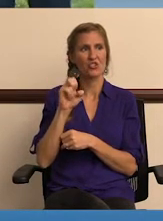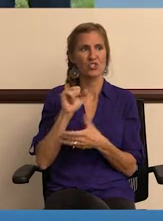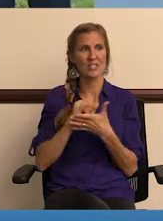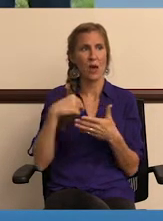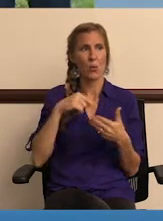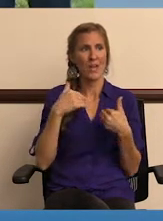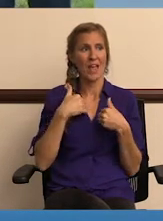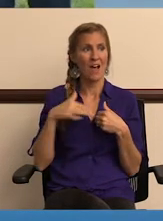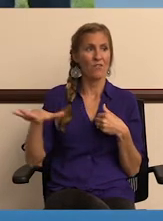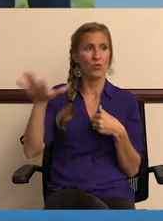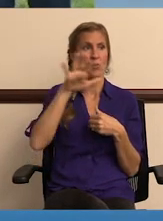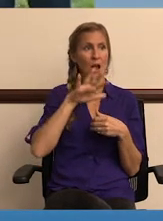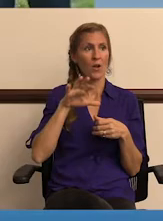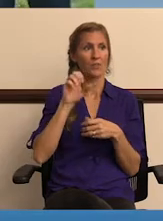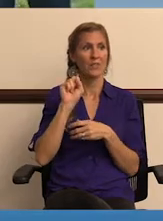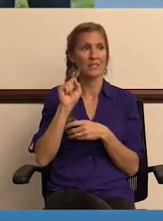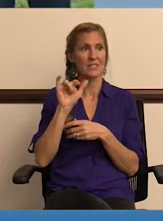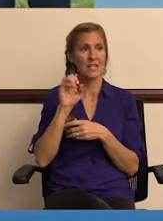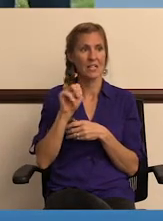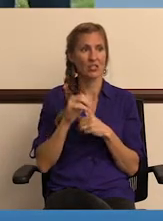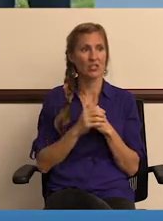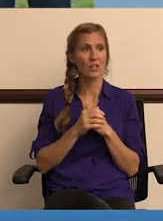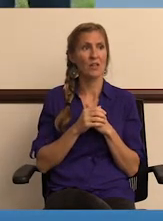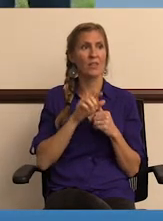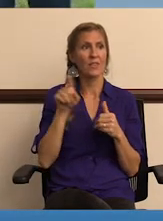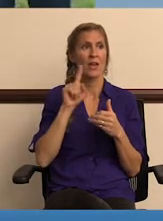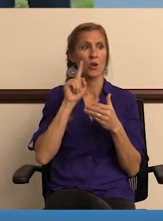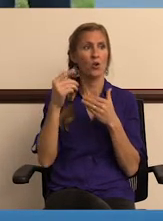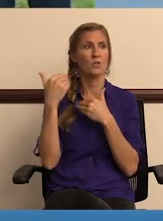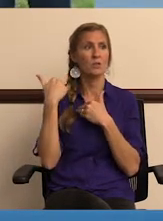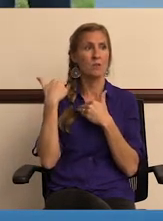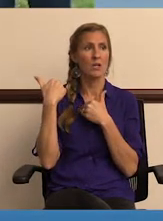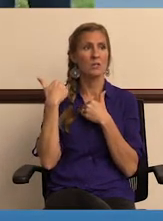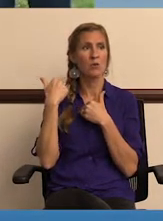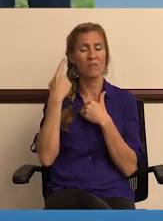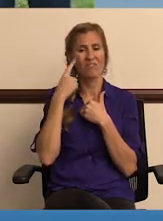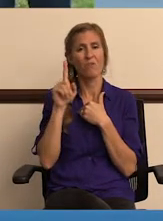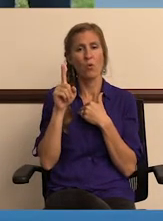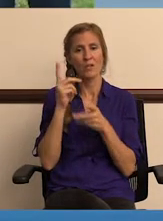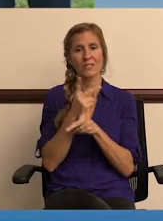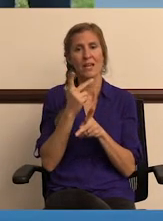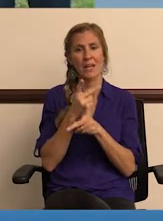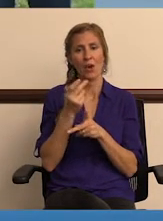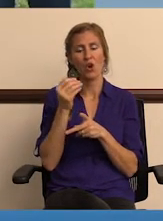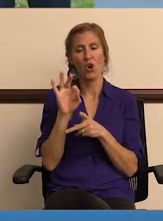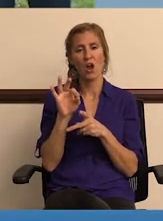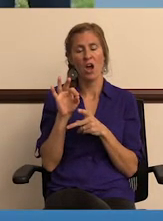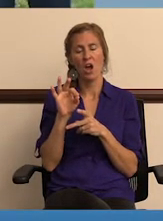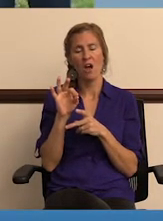that we have throughout the city, right? So they are responsible for taking care of,